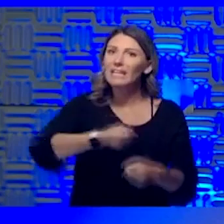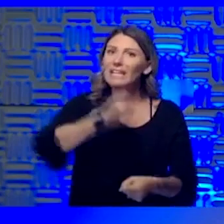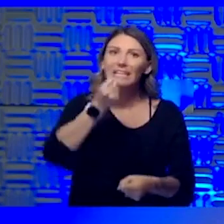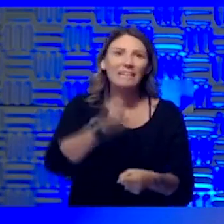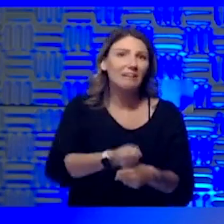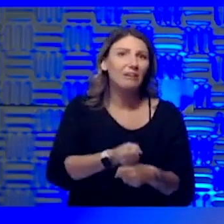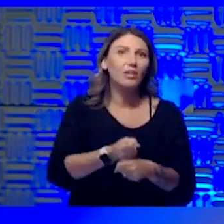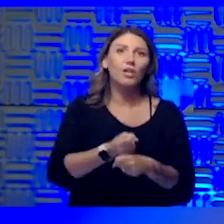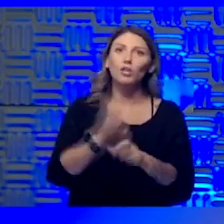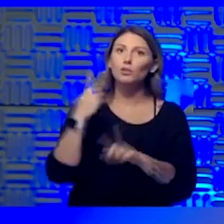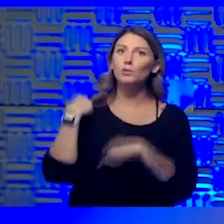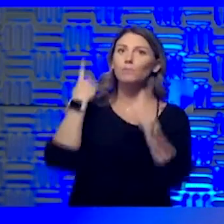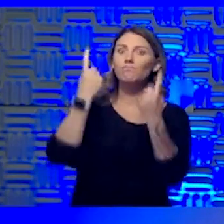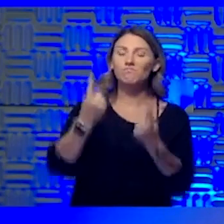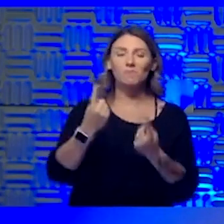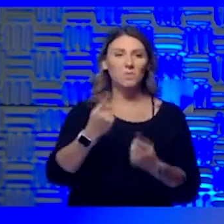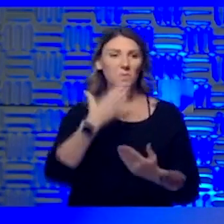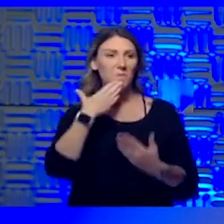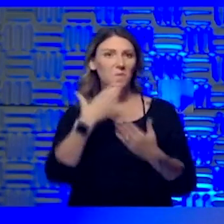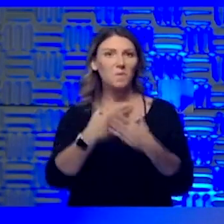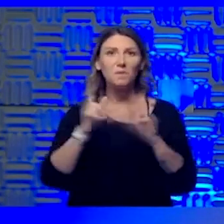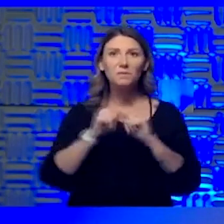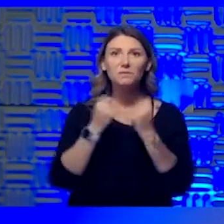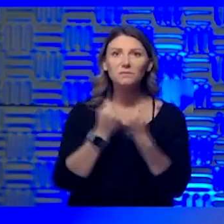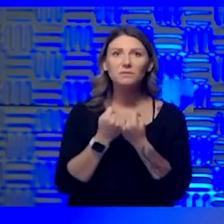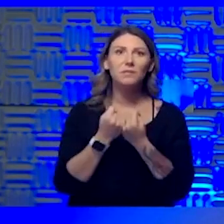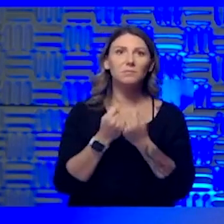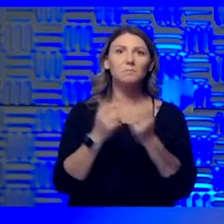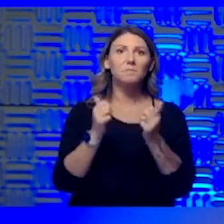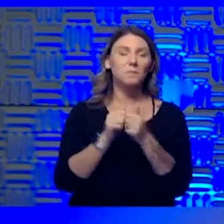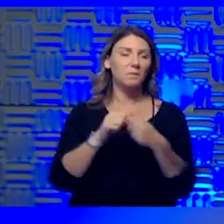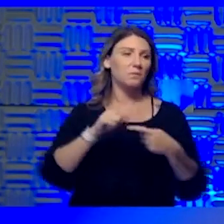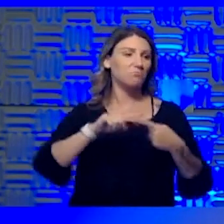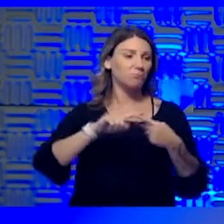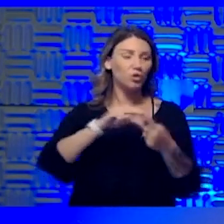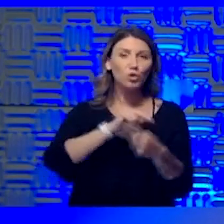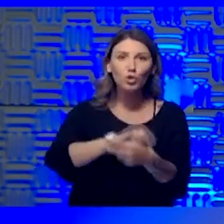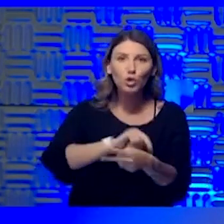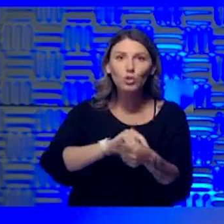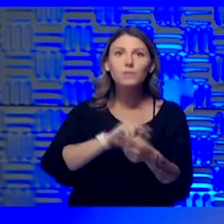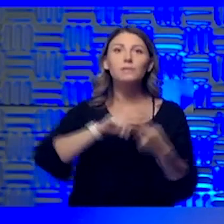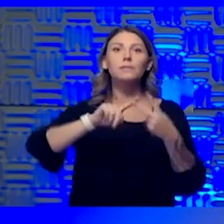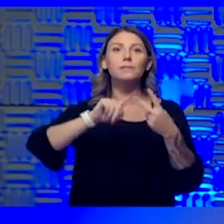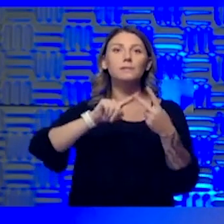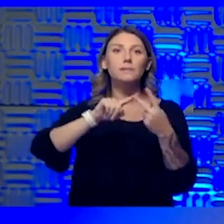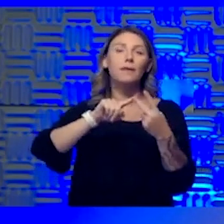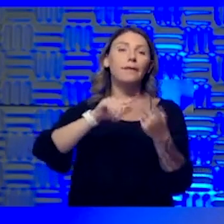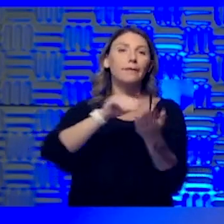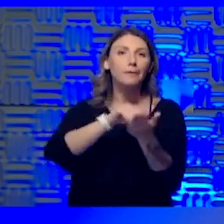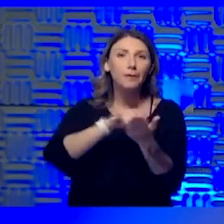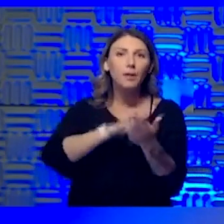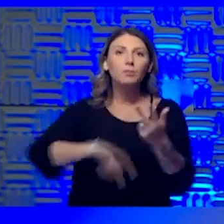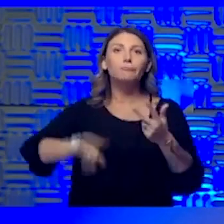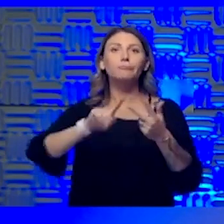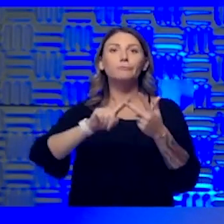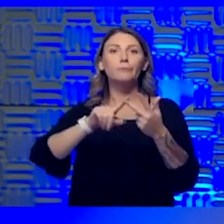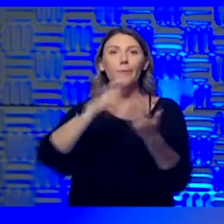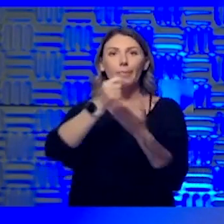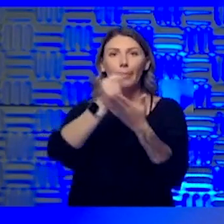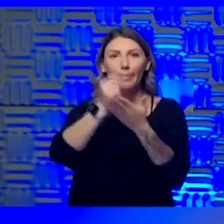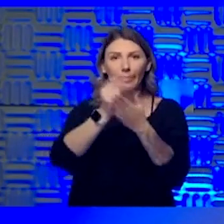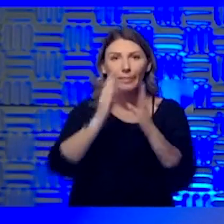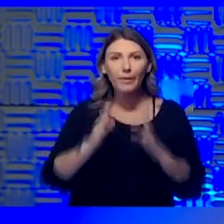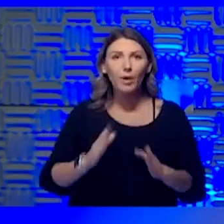have very good care teams with, uh, nurses, physicians, therapists working side by side, giving the